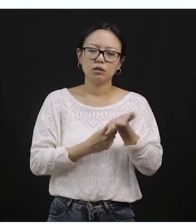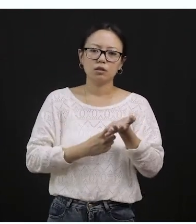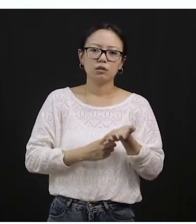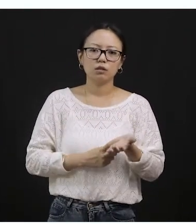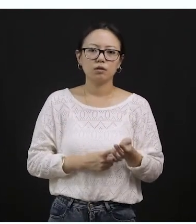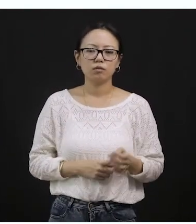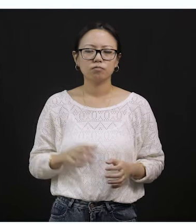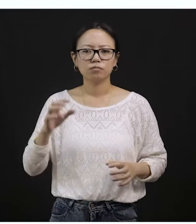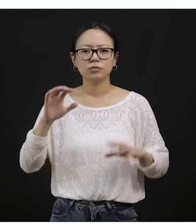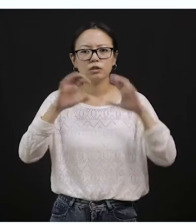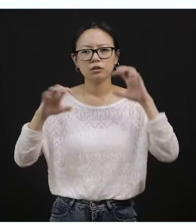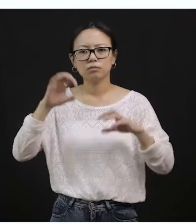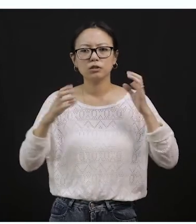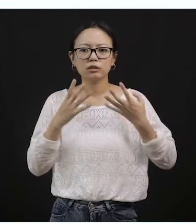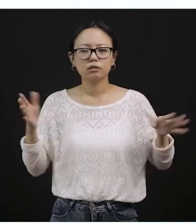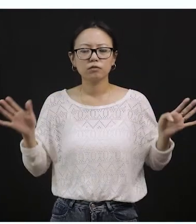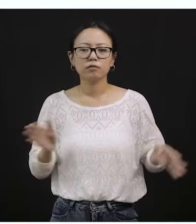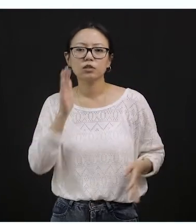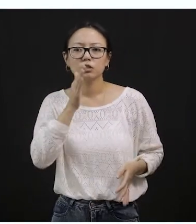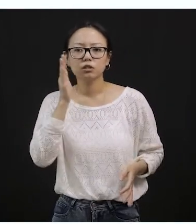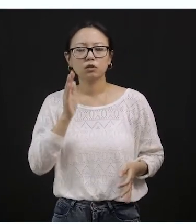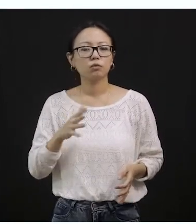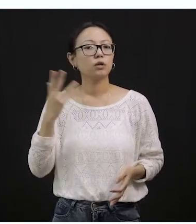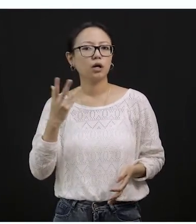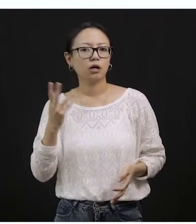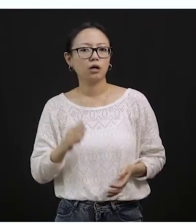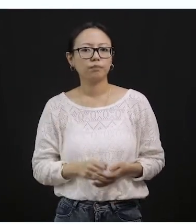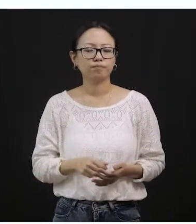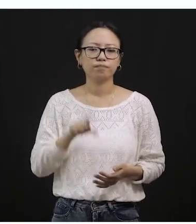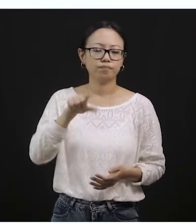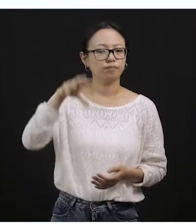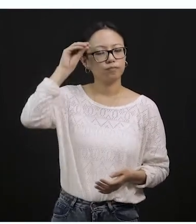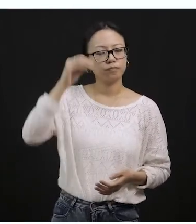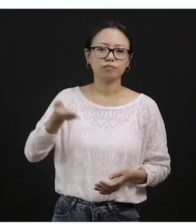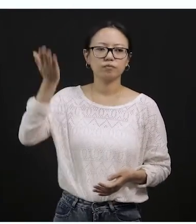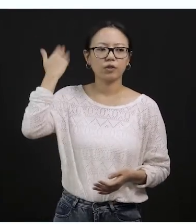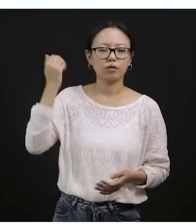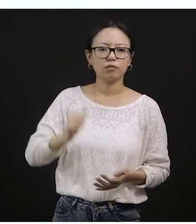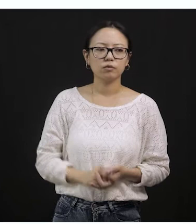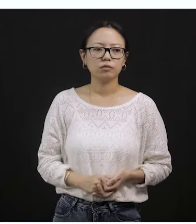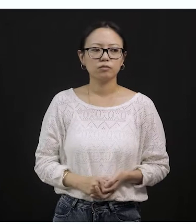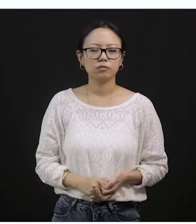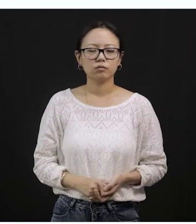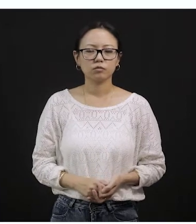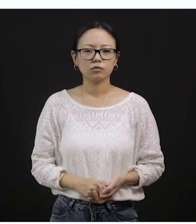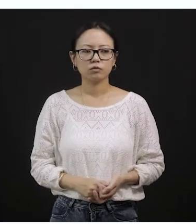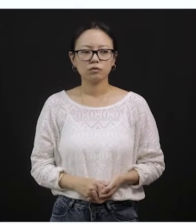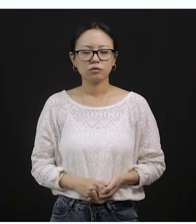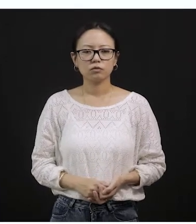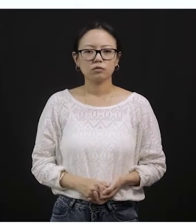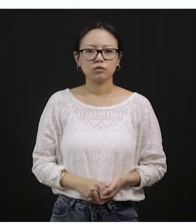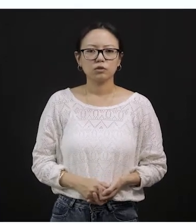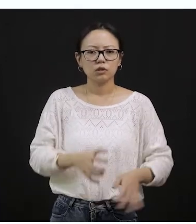seasons, we learned about animal sounds. Look at the picture. We learned about the sound of a lion. We learned about the sound of a